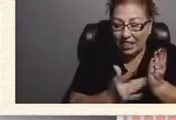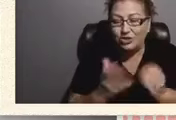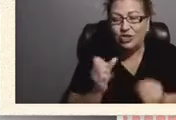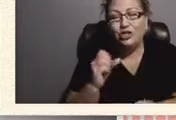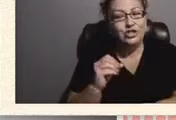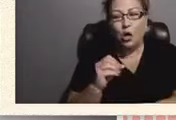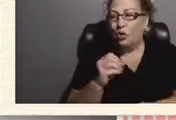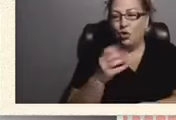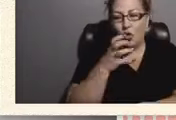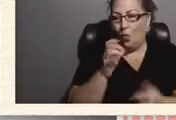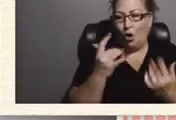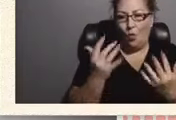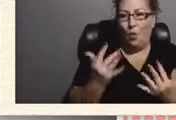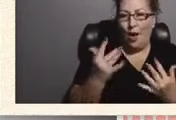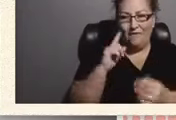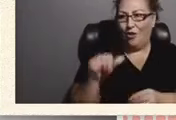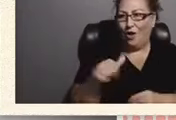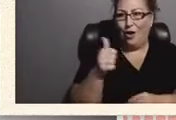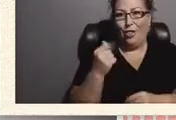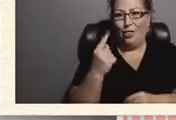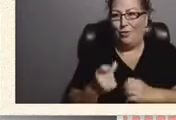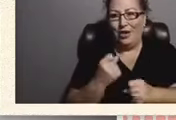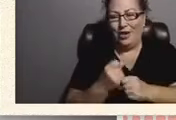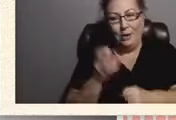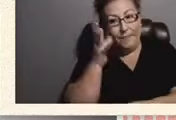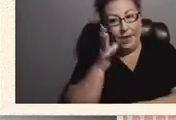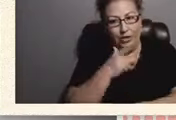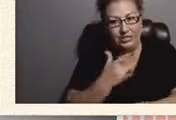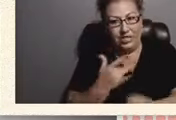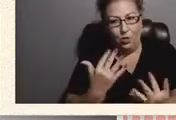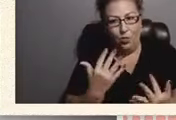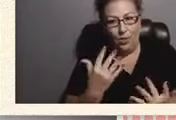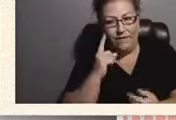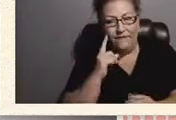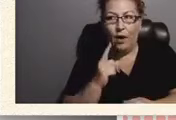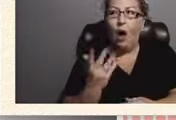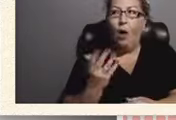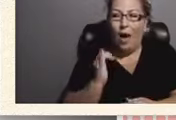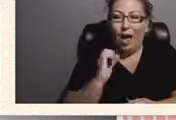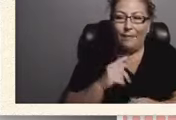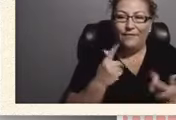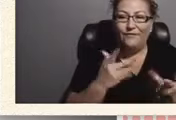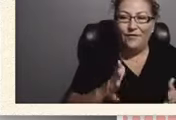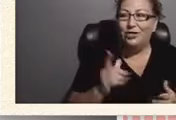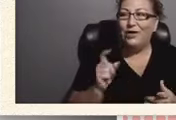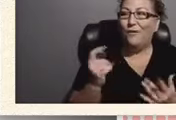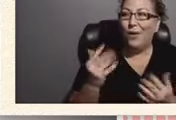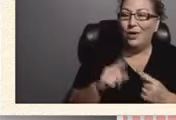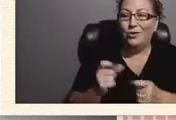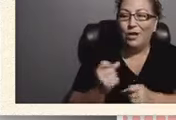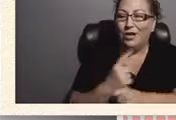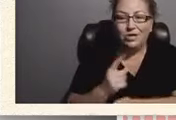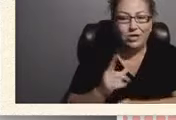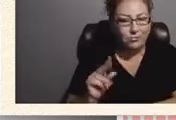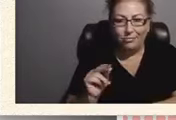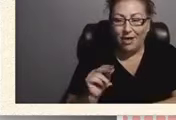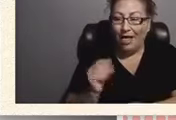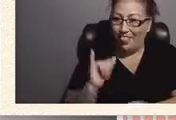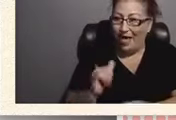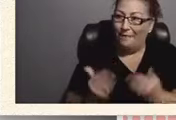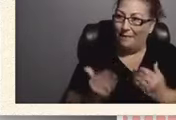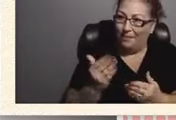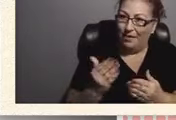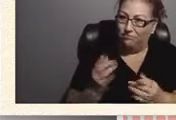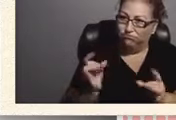wait, you know, parents tend to wait and it might be detrimental to your students. So I, I suggest